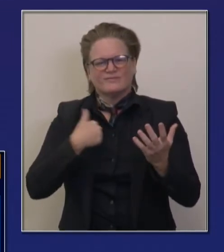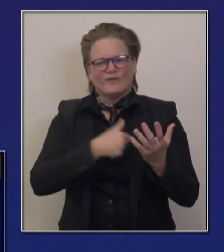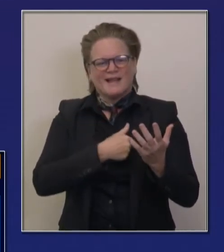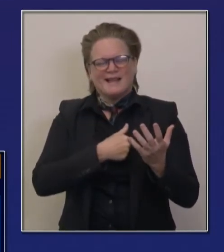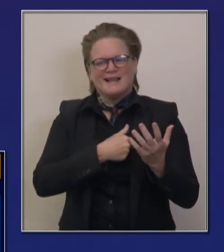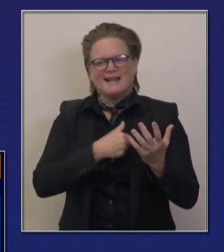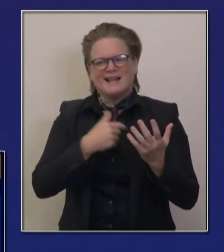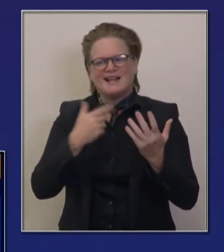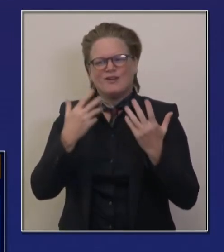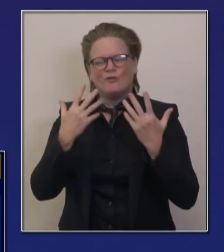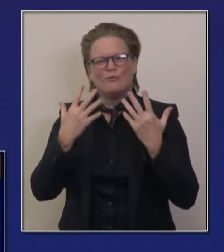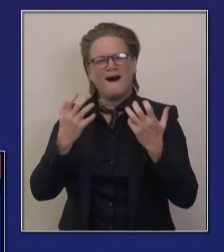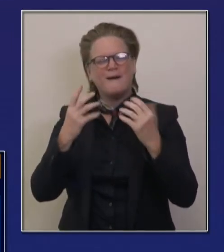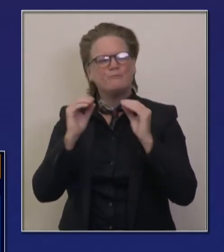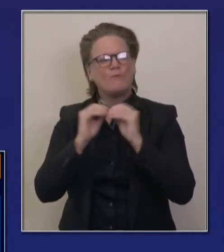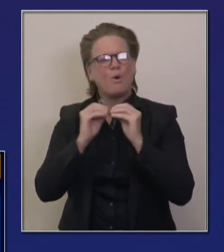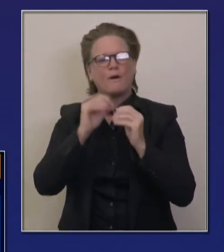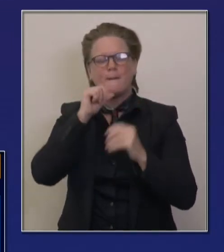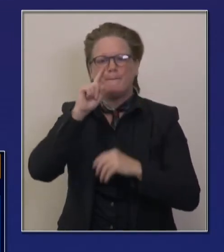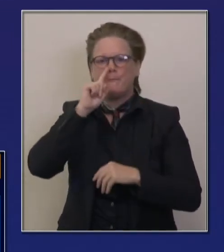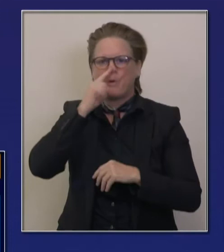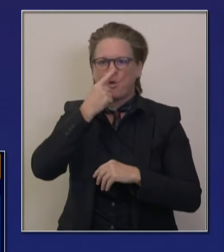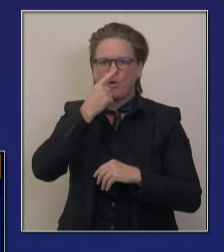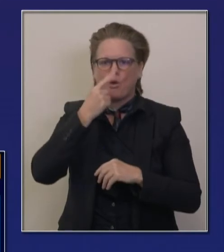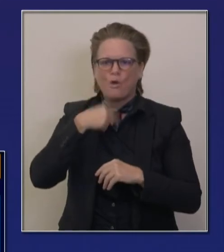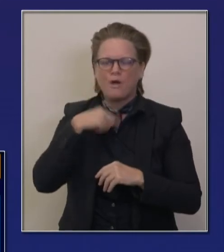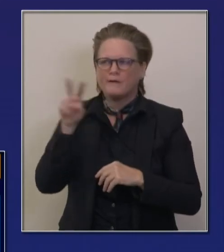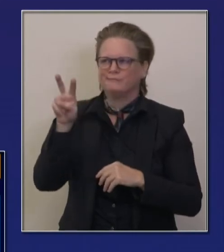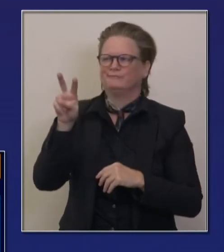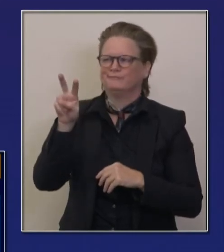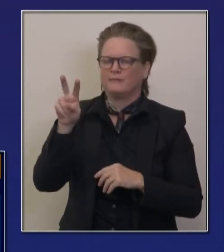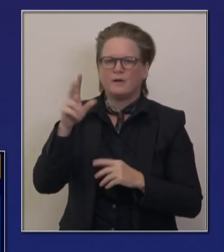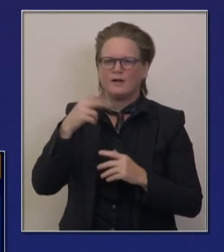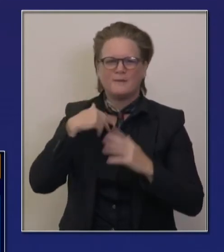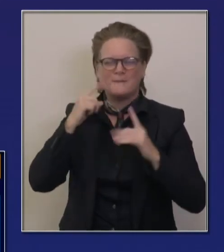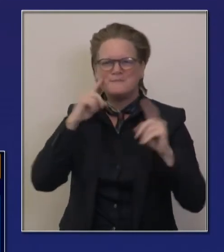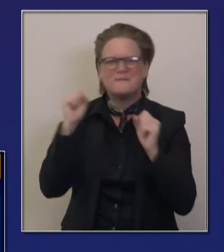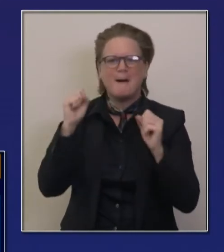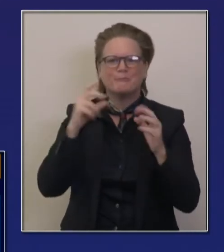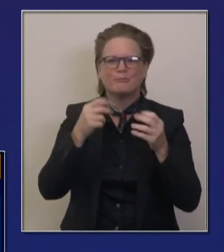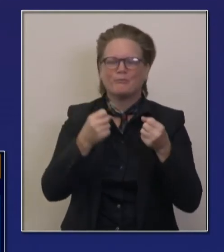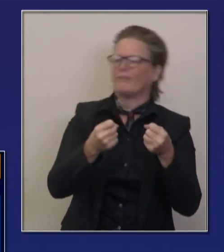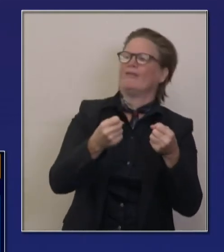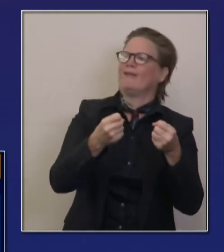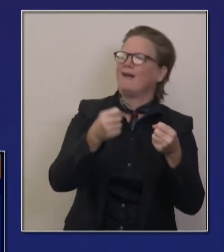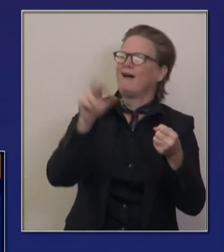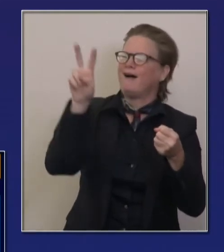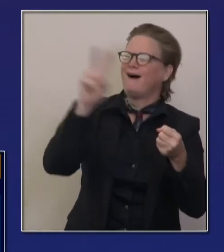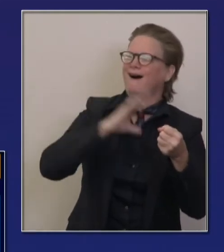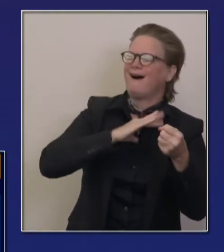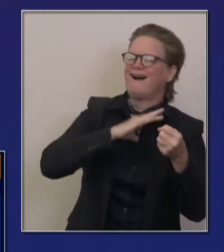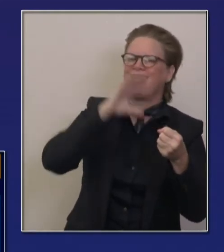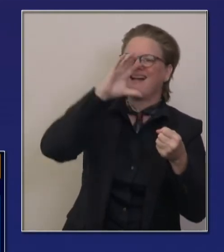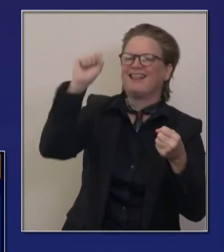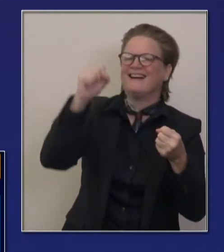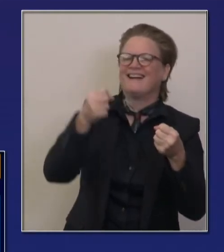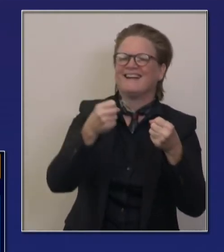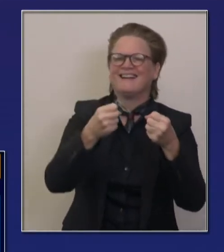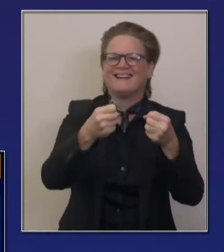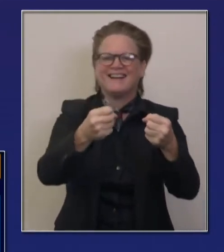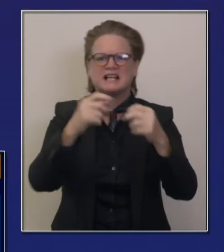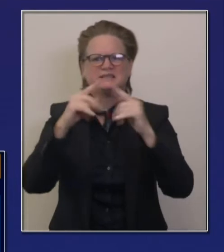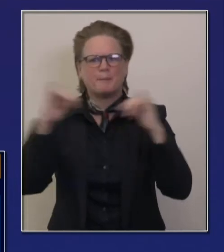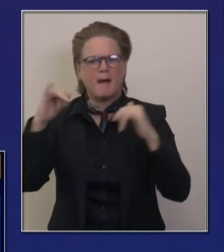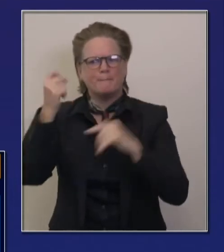in terms of how we get your attention. So many billboards, so many advertising. And that's why we want to pull these physical bodies, these